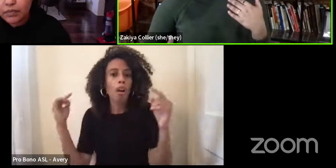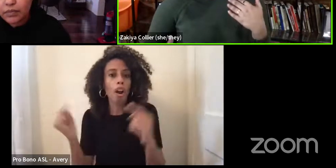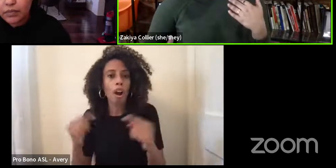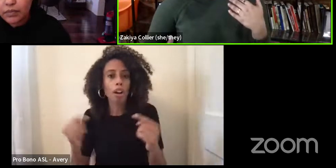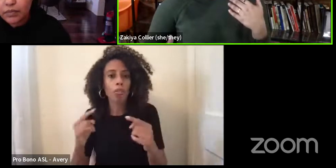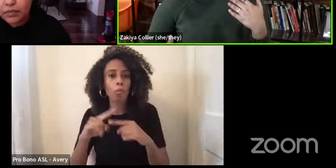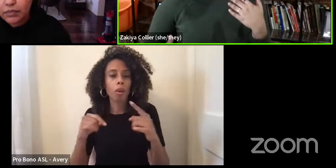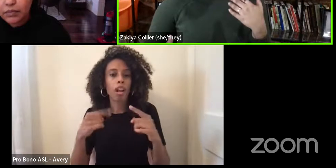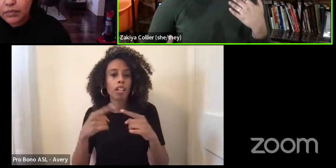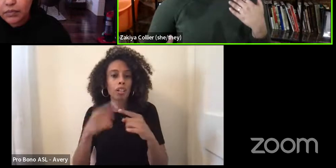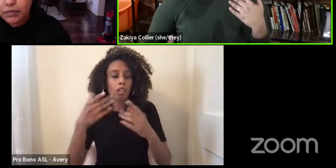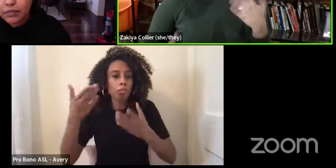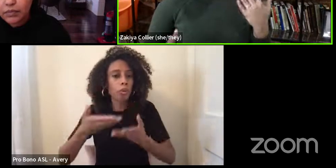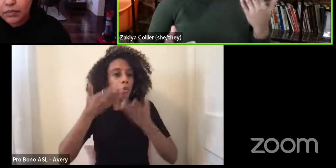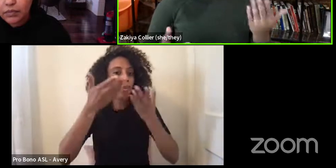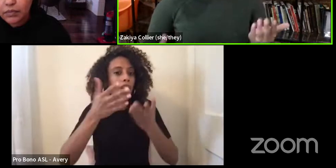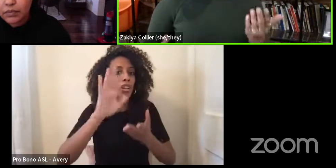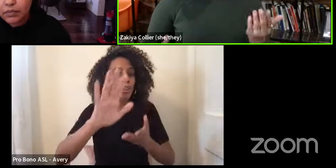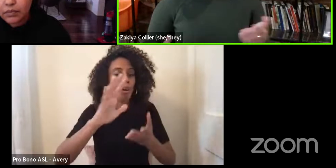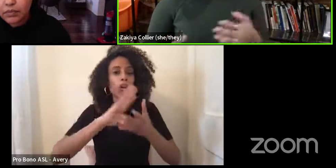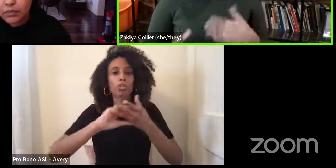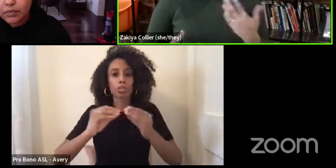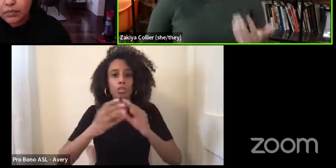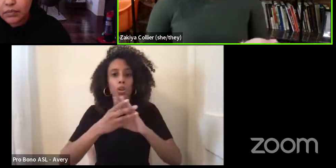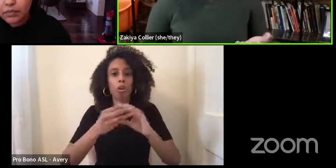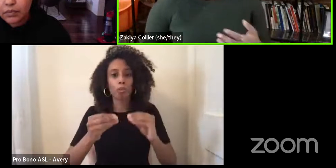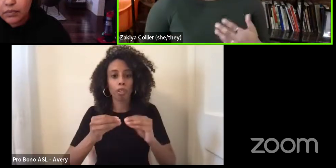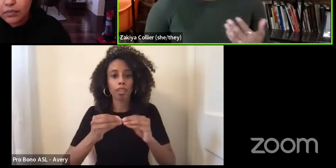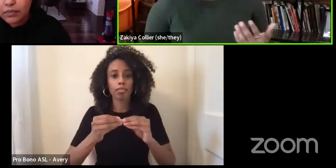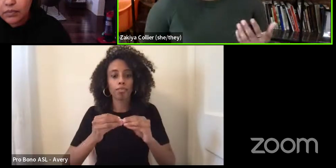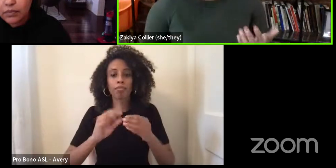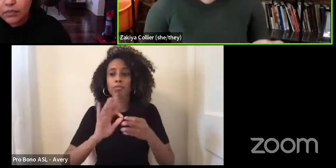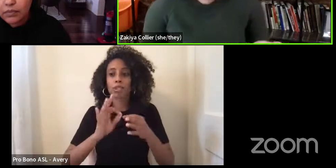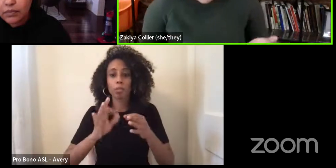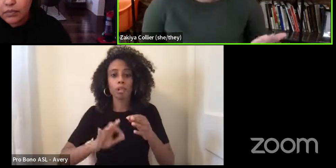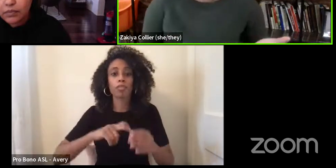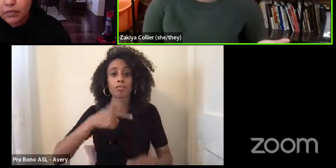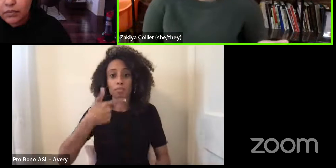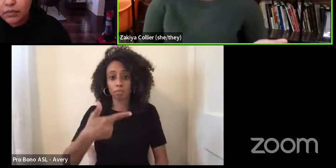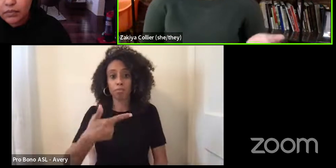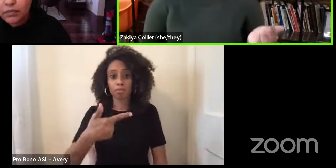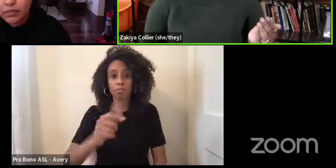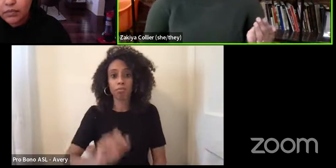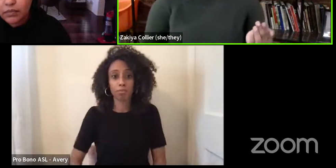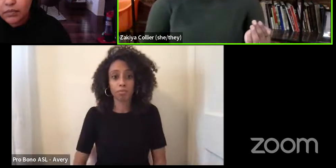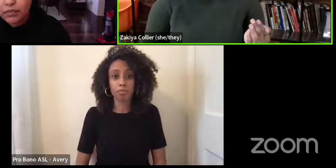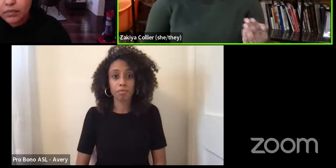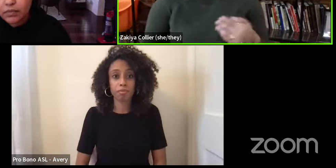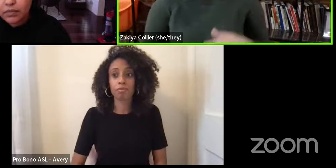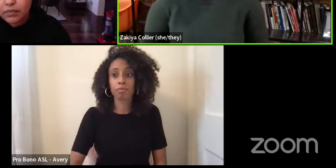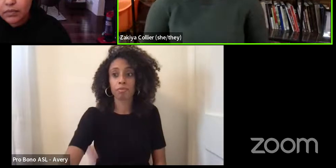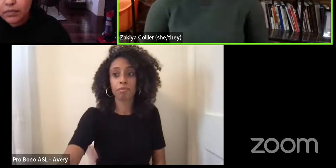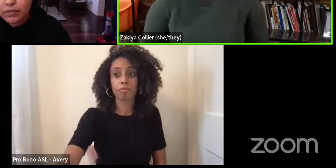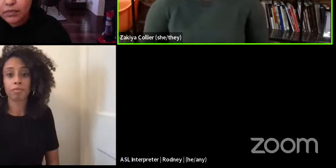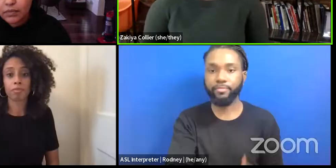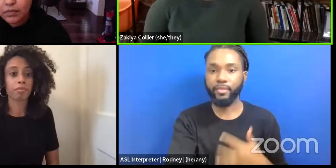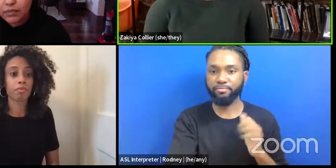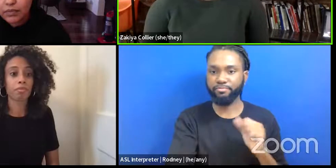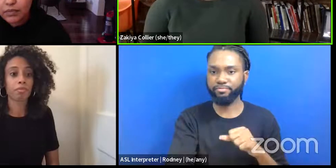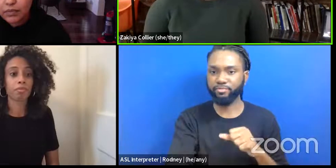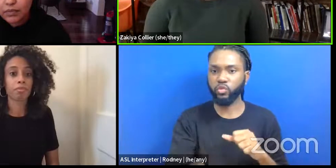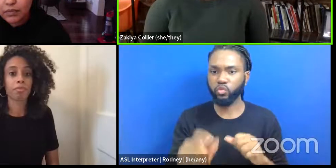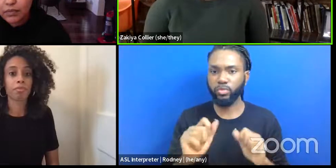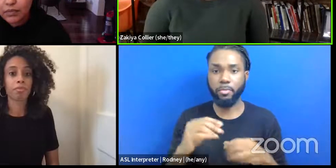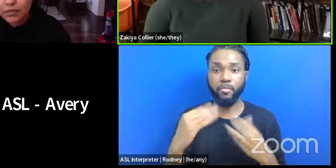and so I was, it was kind of like, okay, yes, you can provide your story. Um,